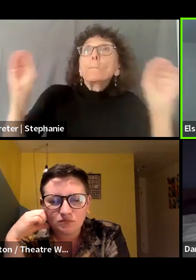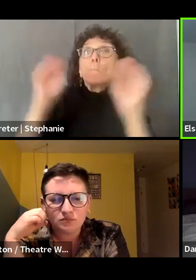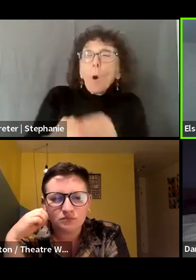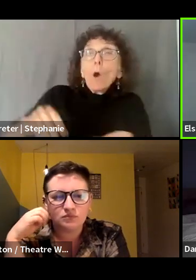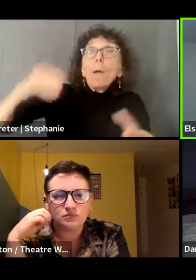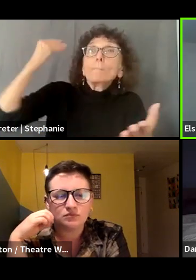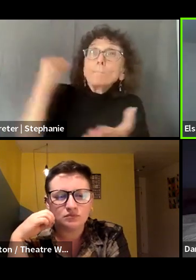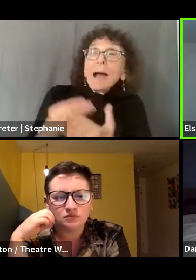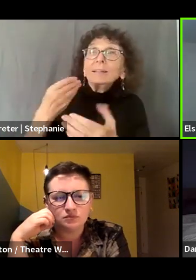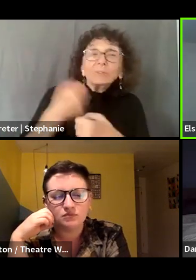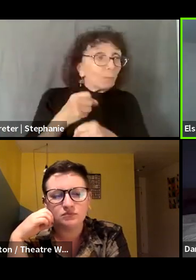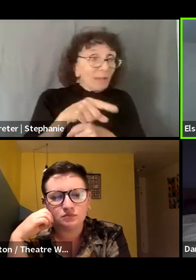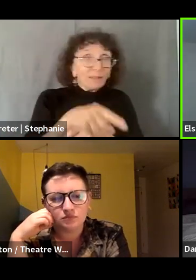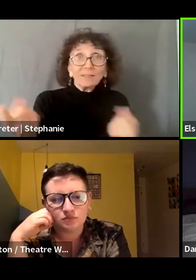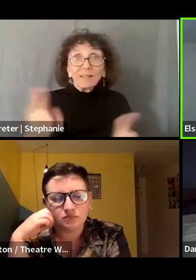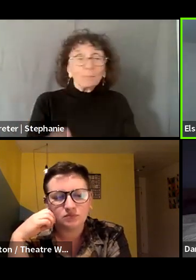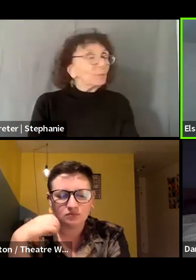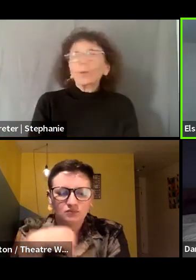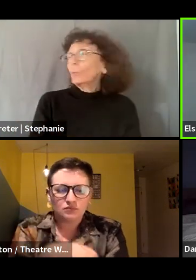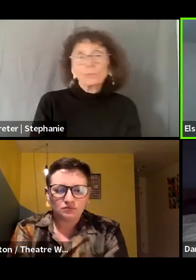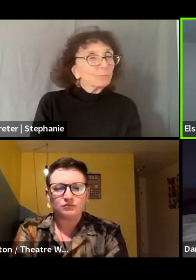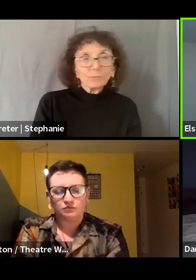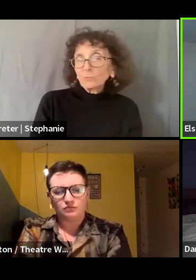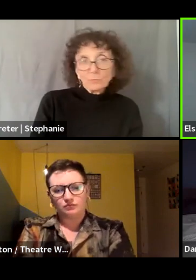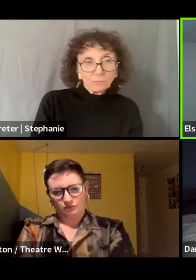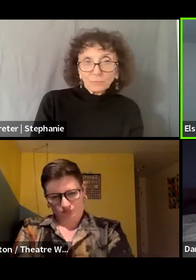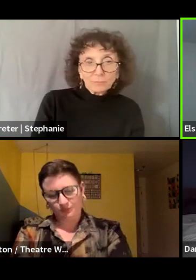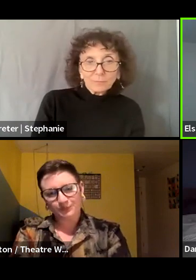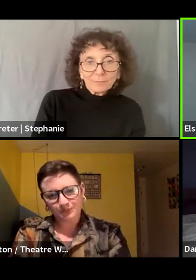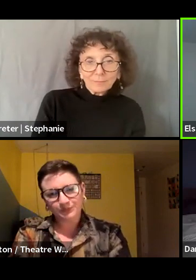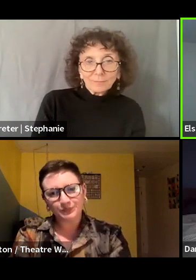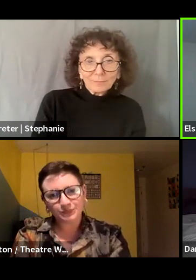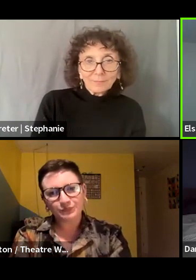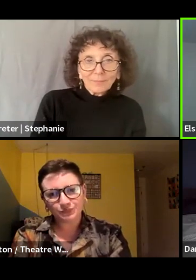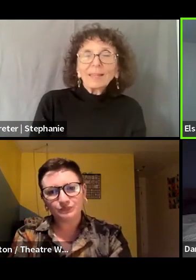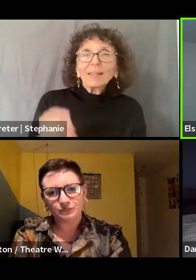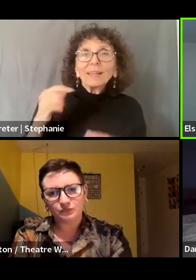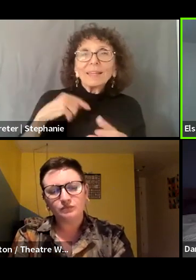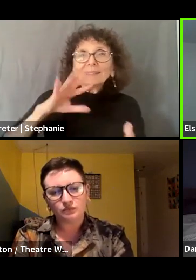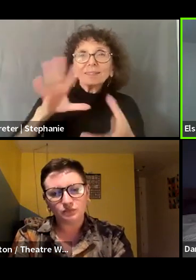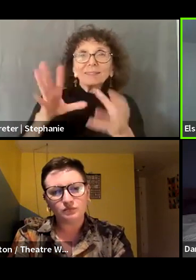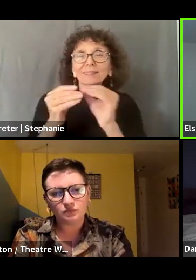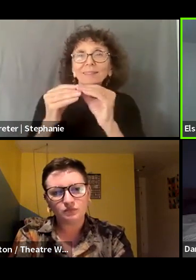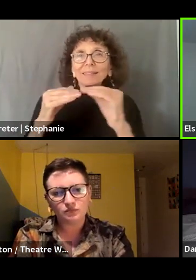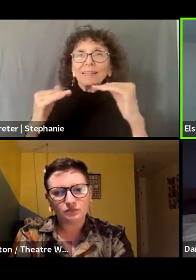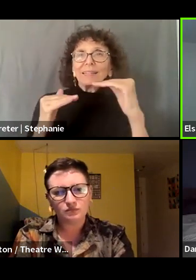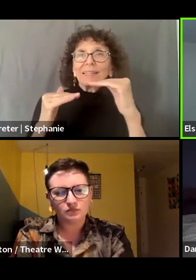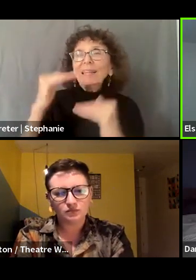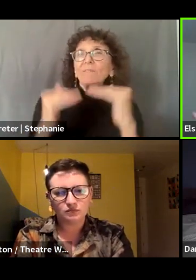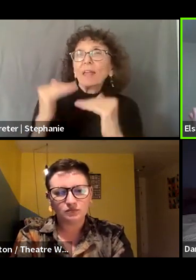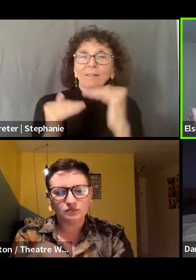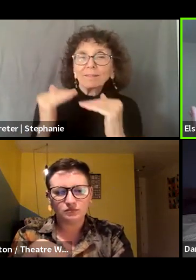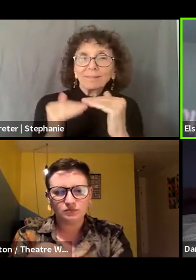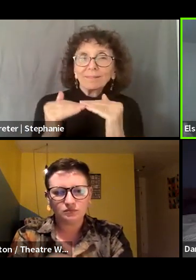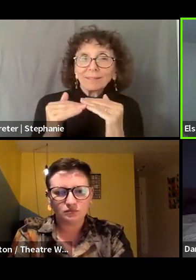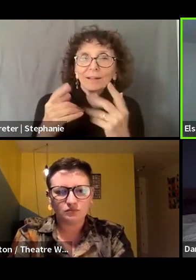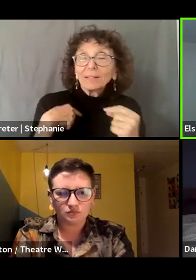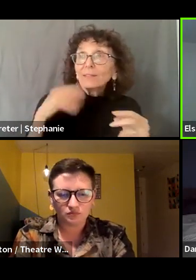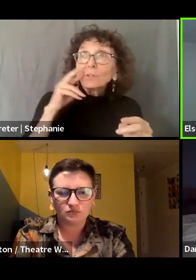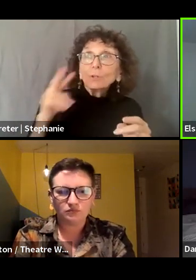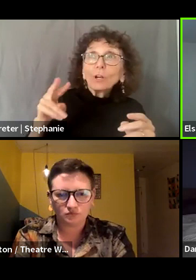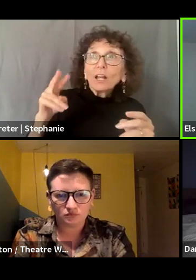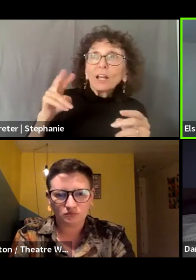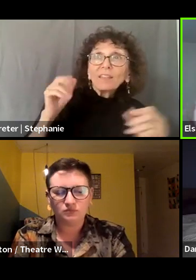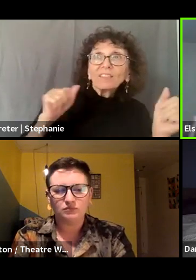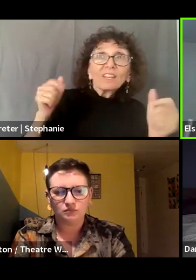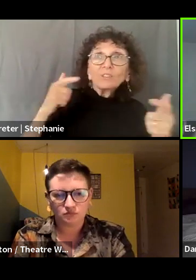this work. All of this work is a, you know, net zero. And we know that because you look at the big theaters in Chicago